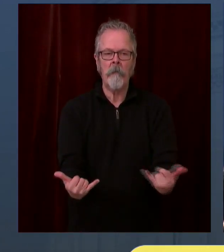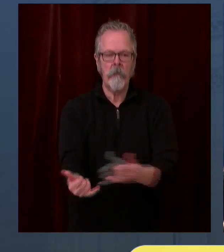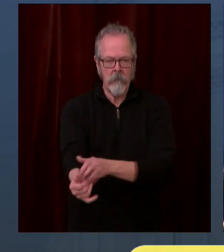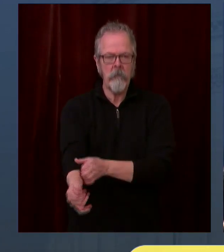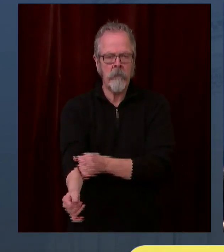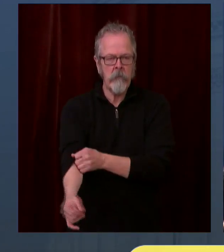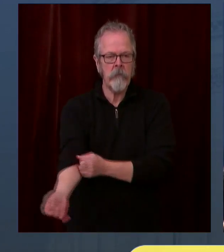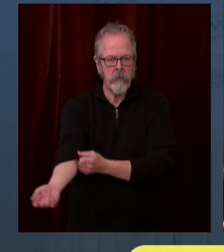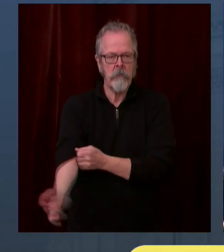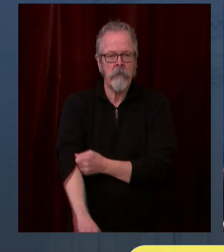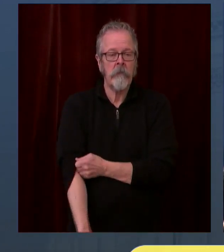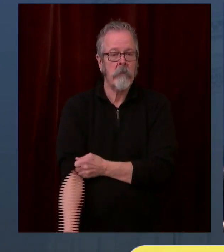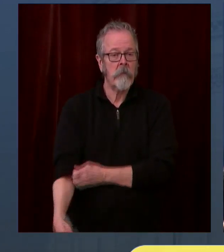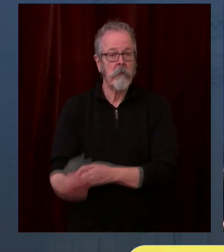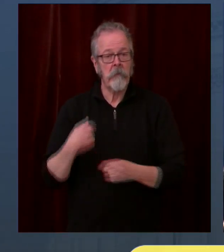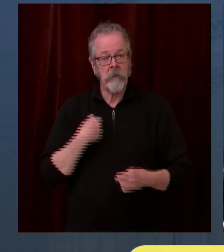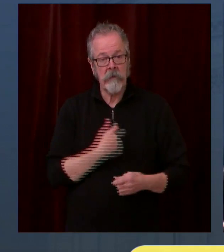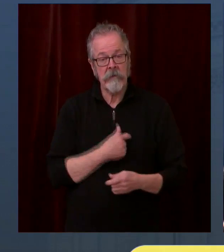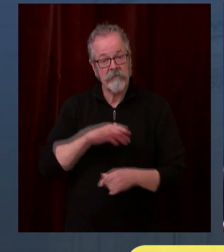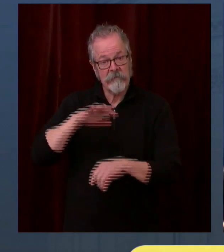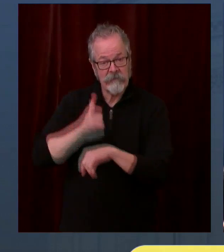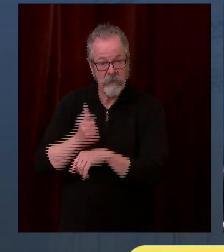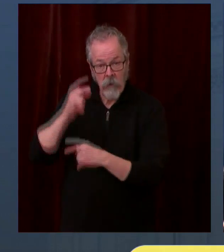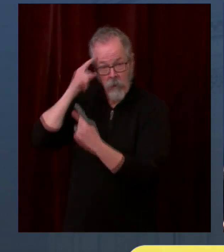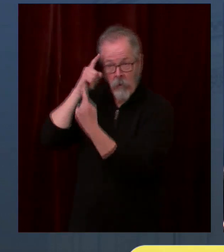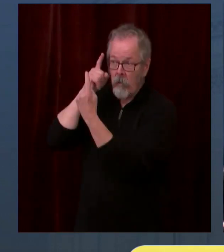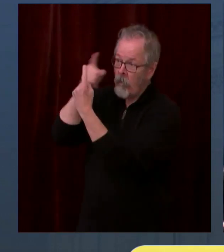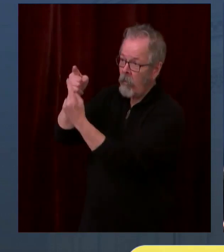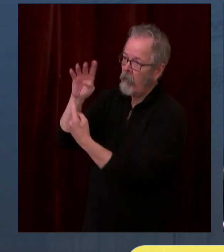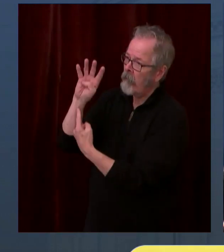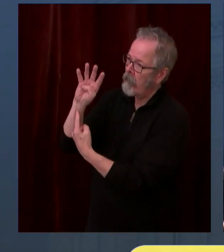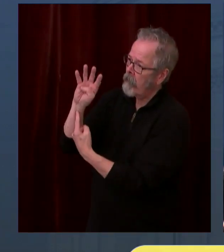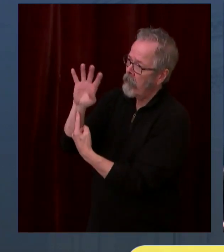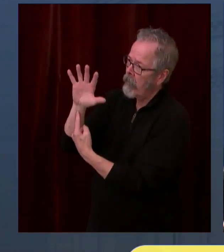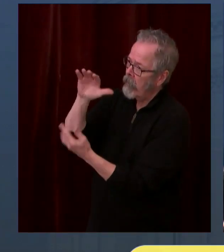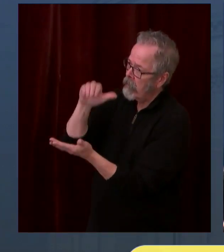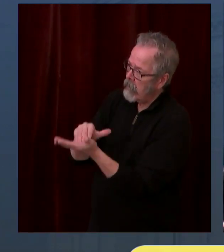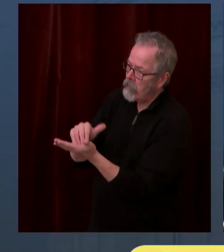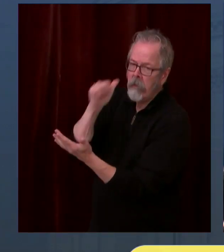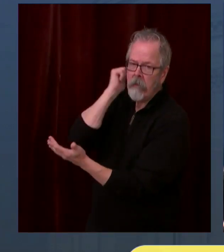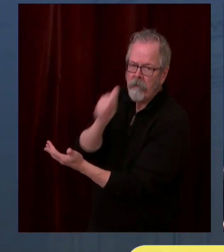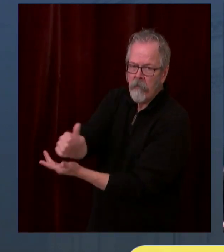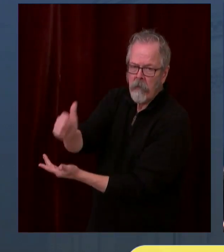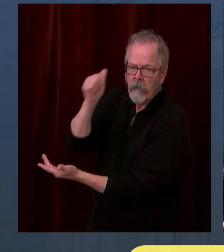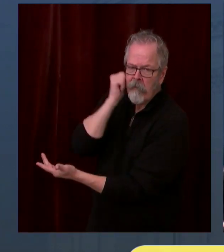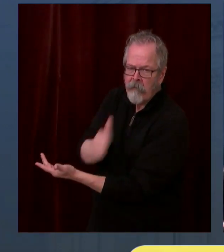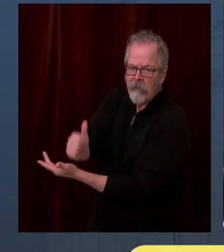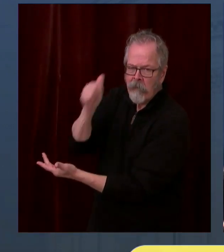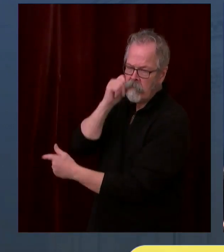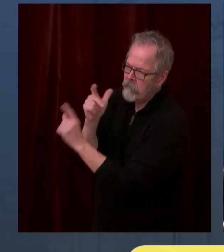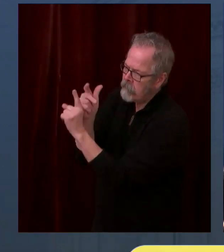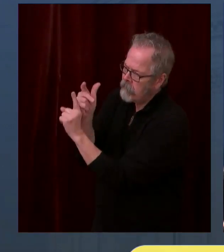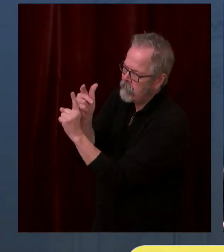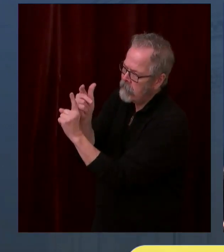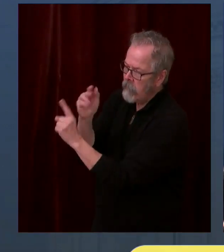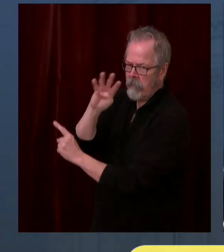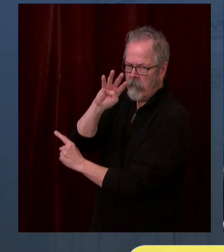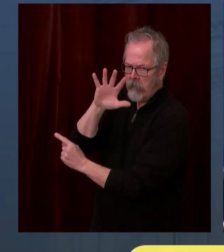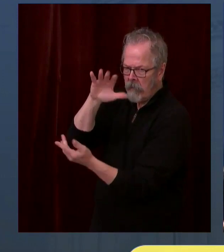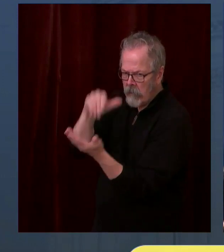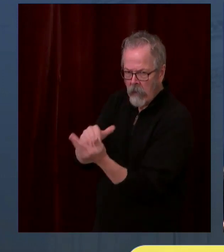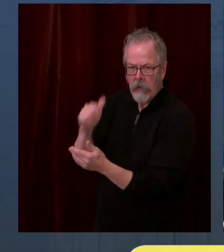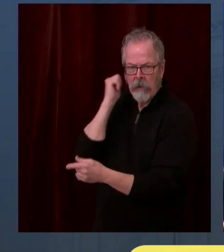capacity as we have doses. Frankly, there may have been kind of an attitude that we'll wait for the doses, then we'll get